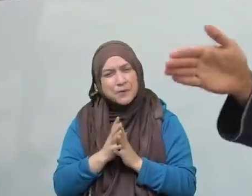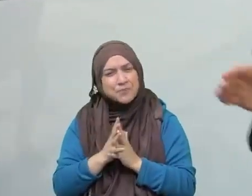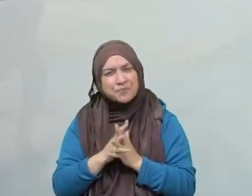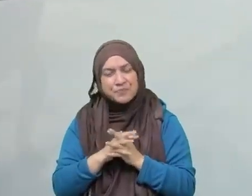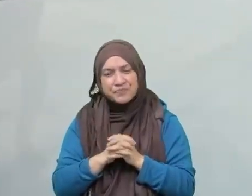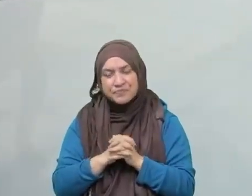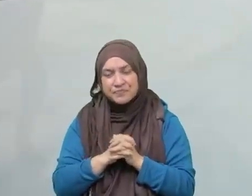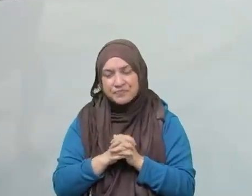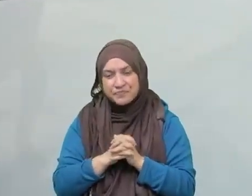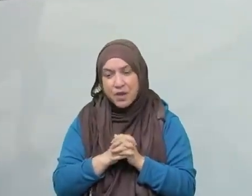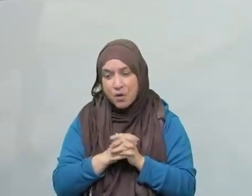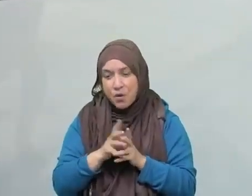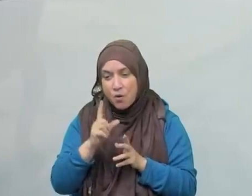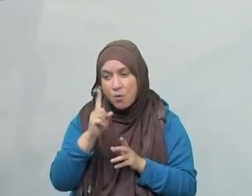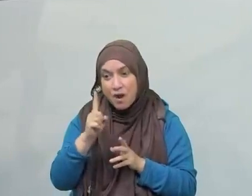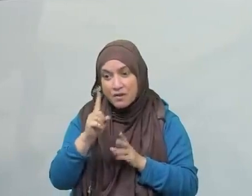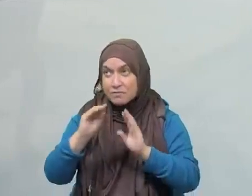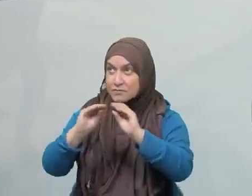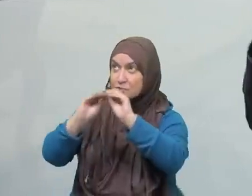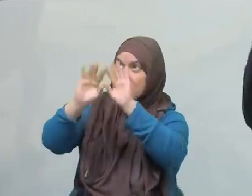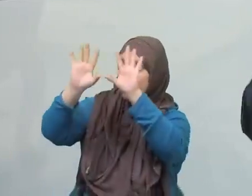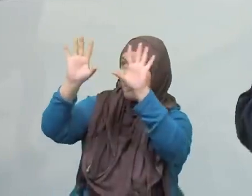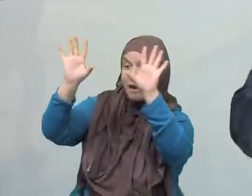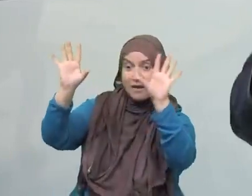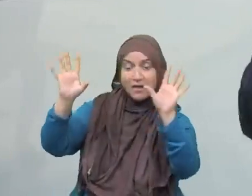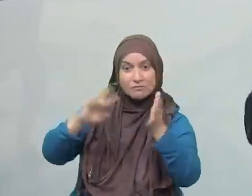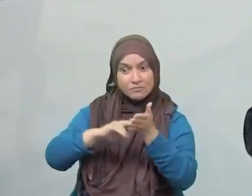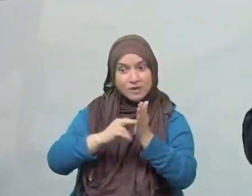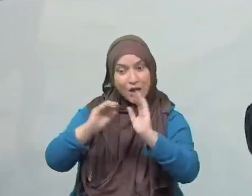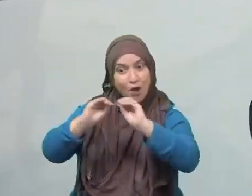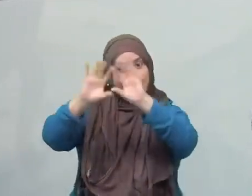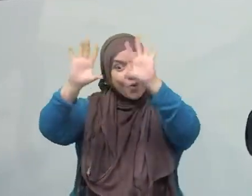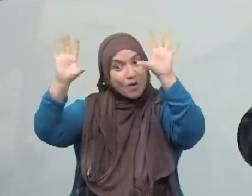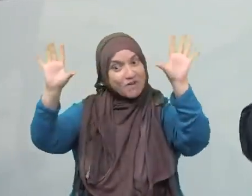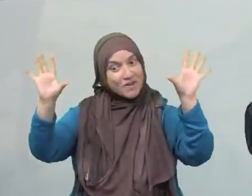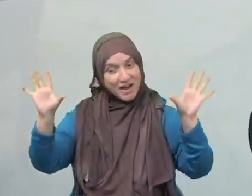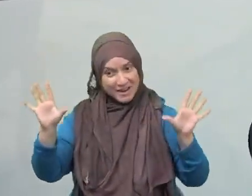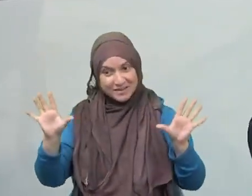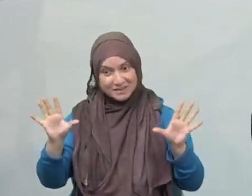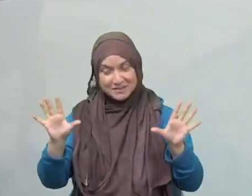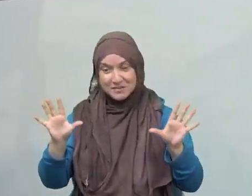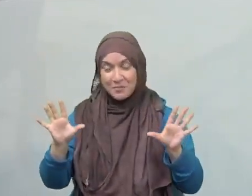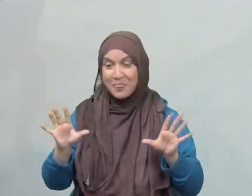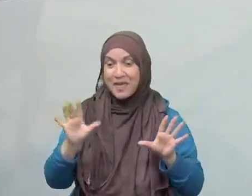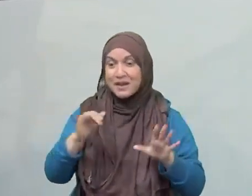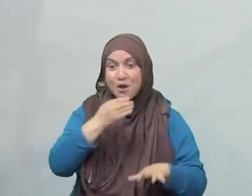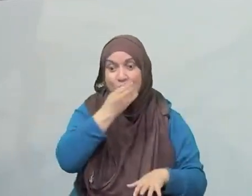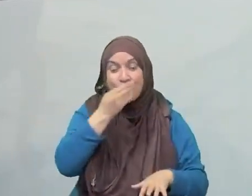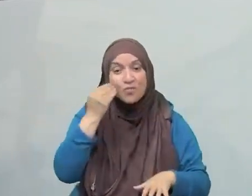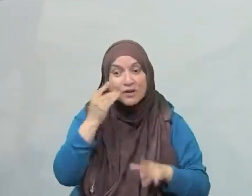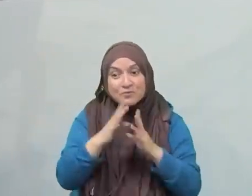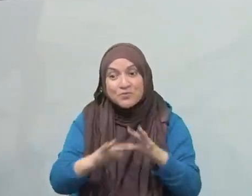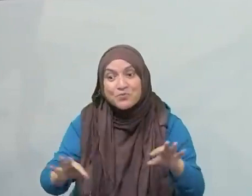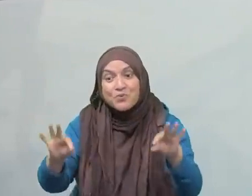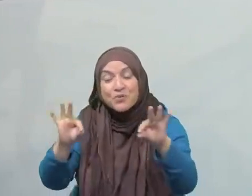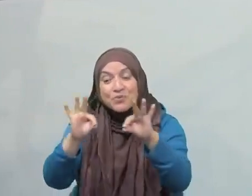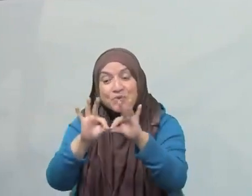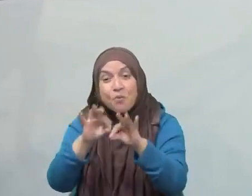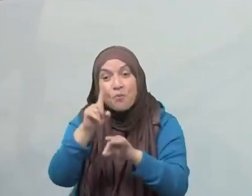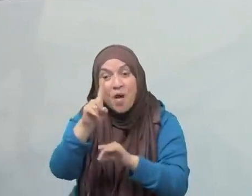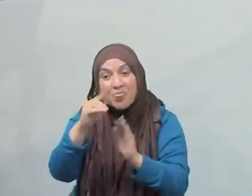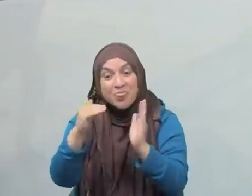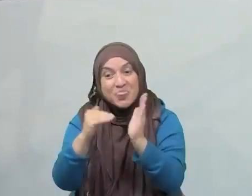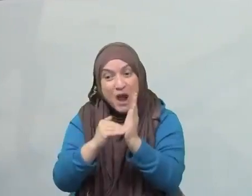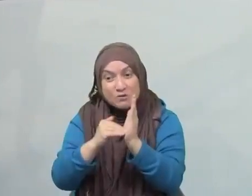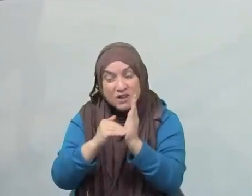outside of Ramadan. This month in which the mercy from Allah is descending upon us constantly. And this is where you